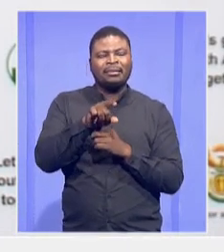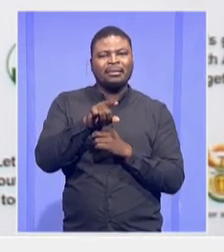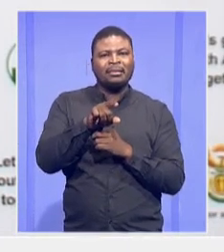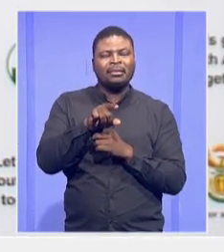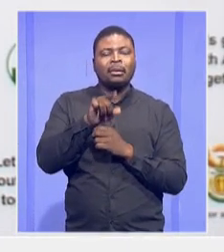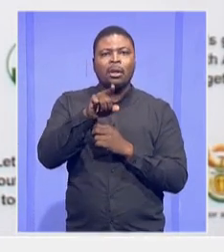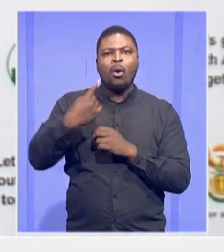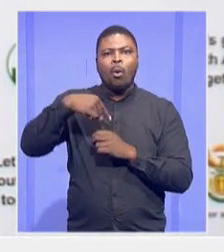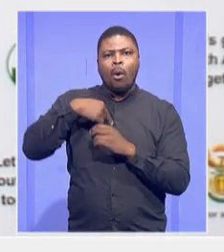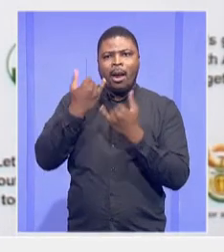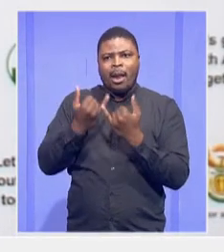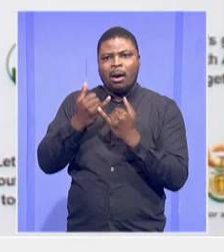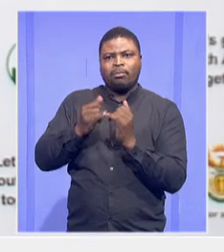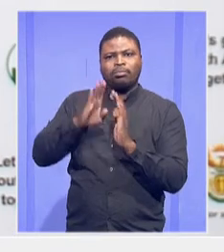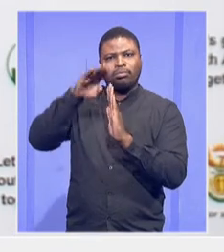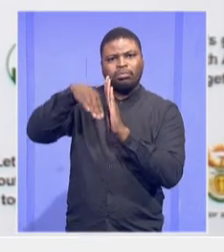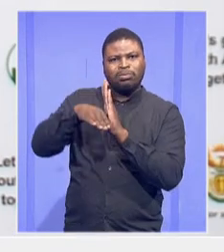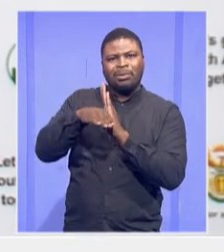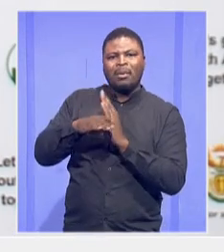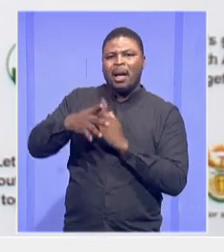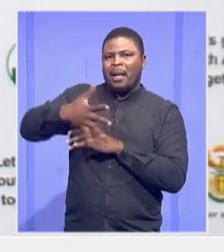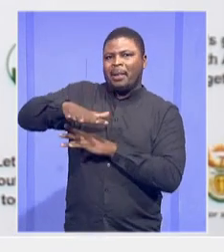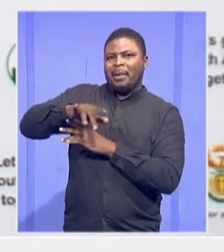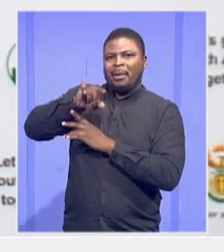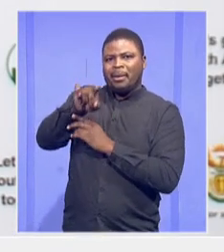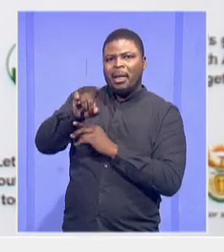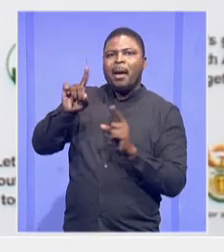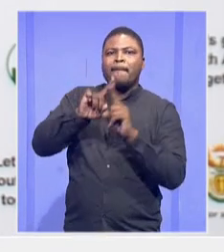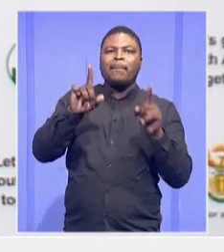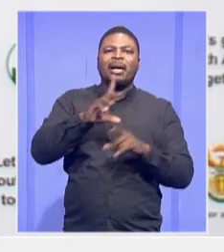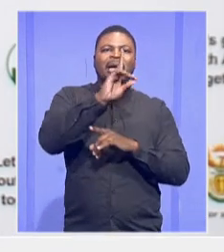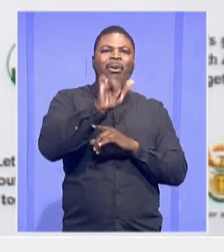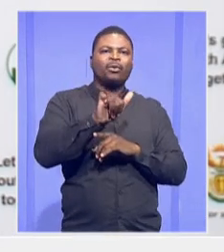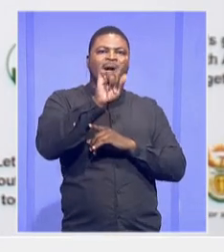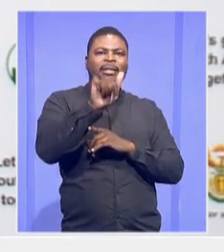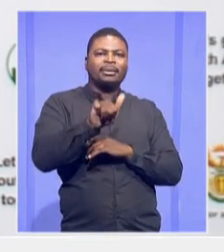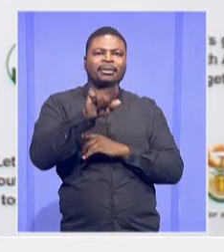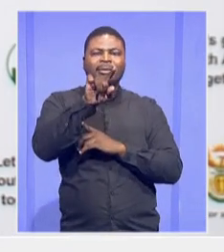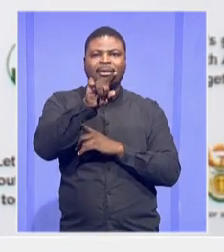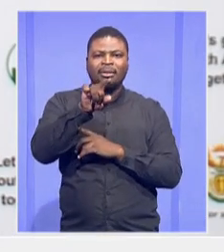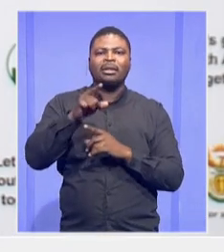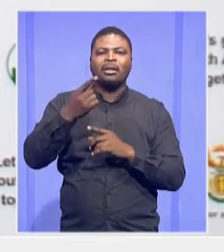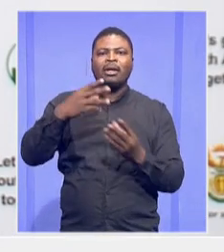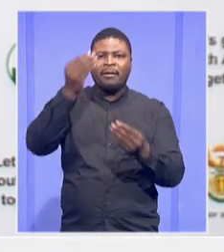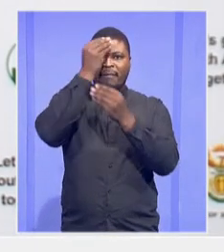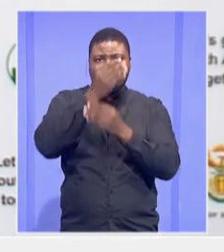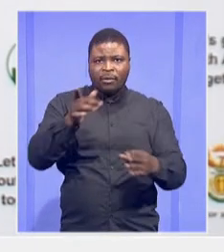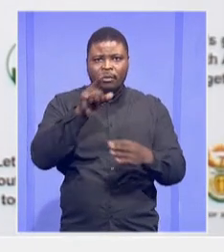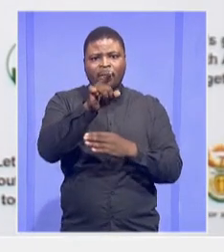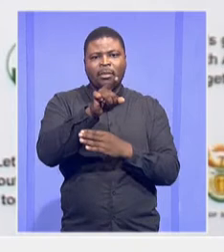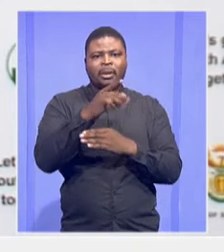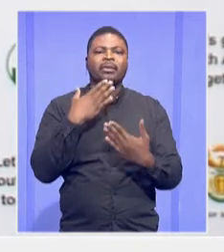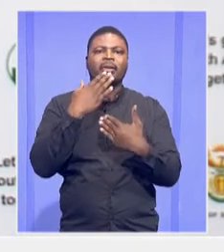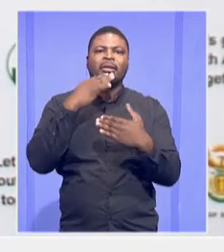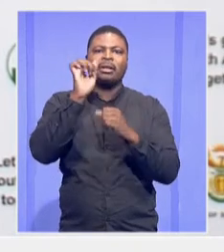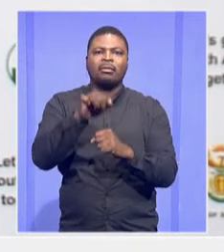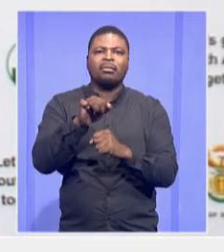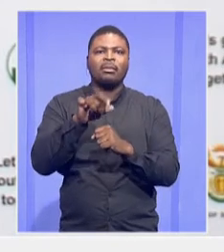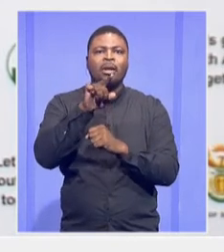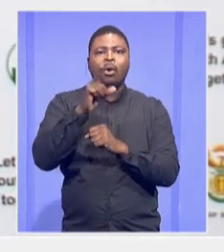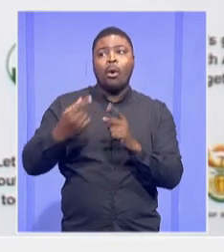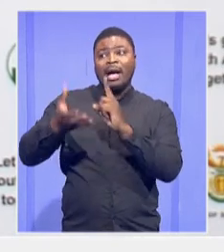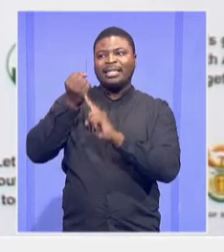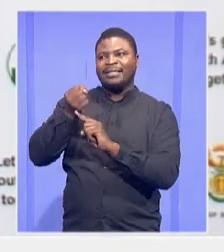where we should be. I've shared the data with you, and I invite you, any one of you, to even join our monitoring